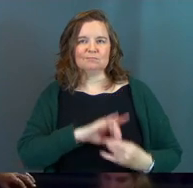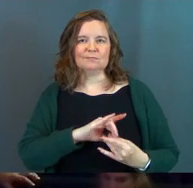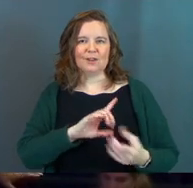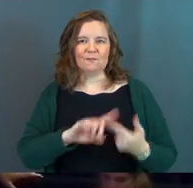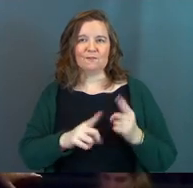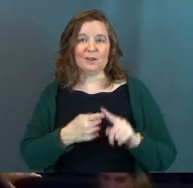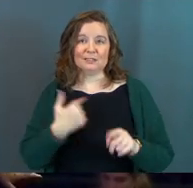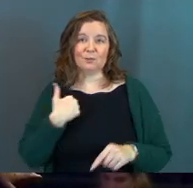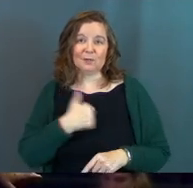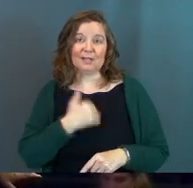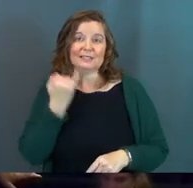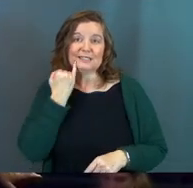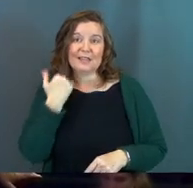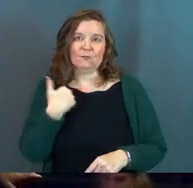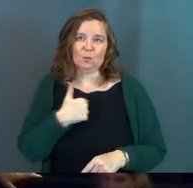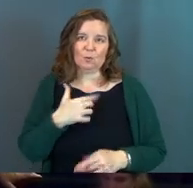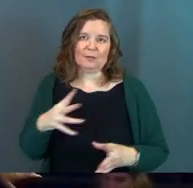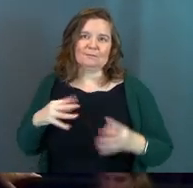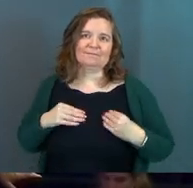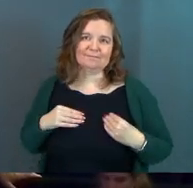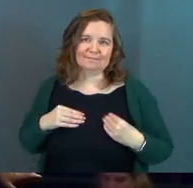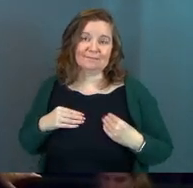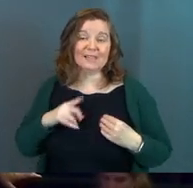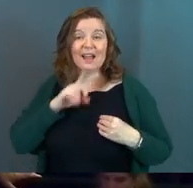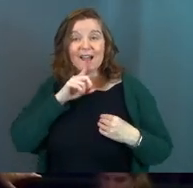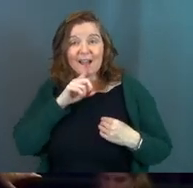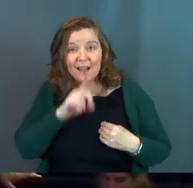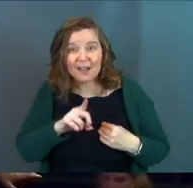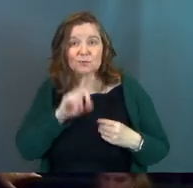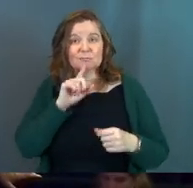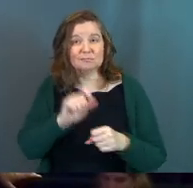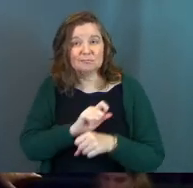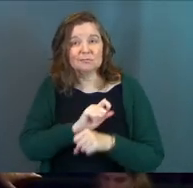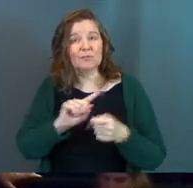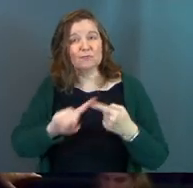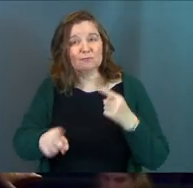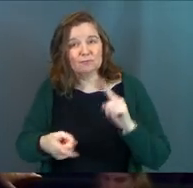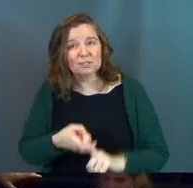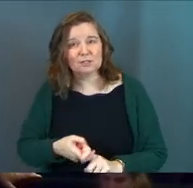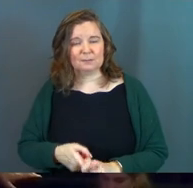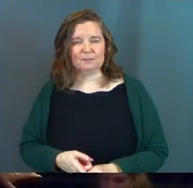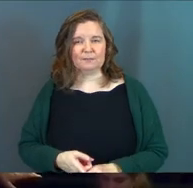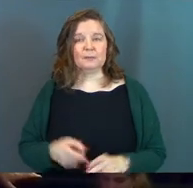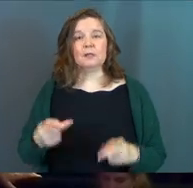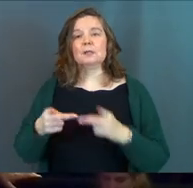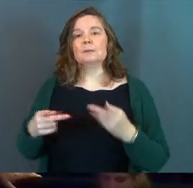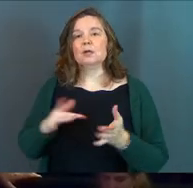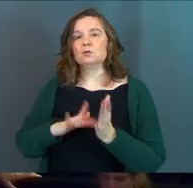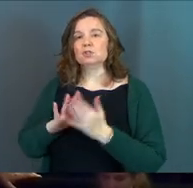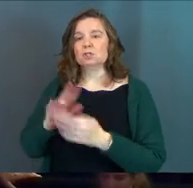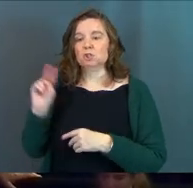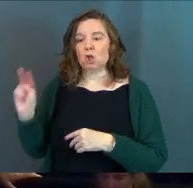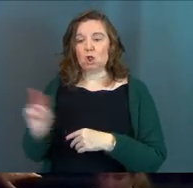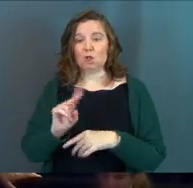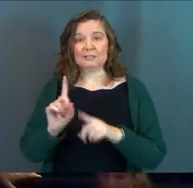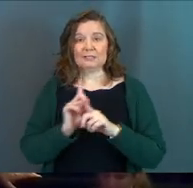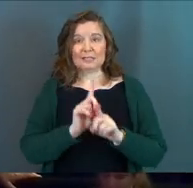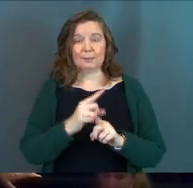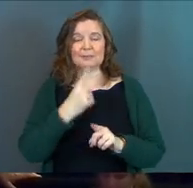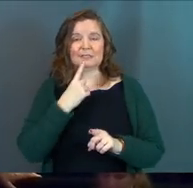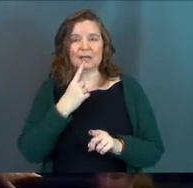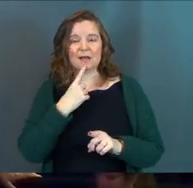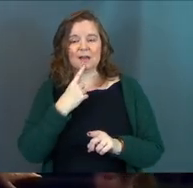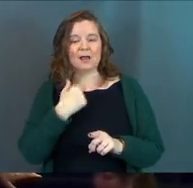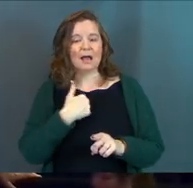us if we wanted it. Actual friendship. There's a spot when Jesus looks at the disciples and he